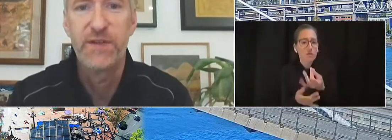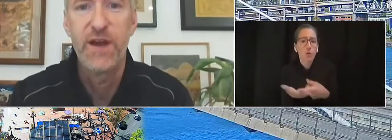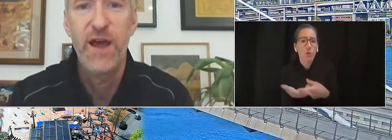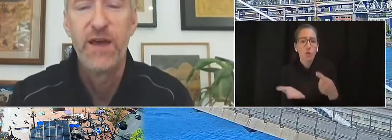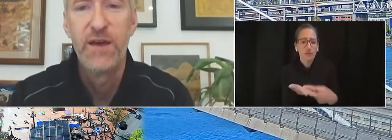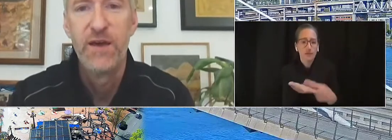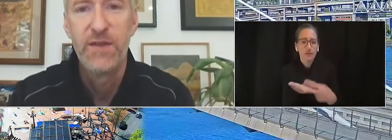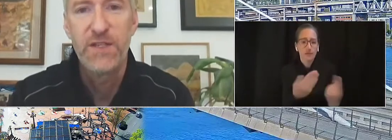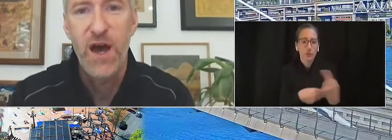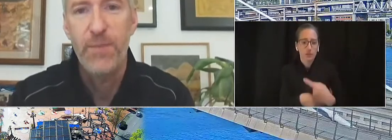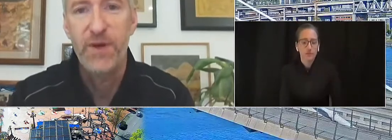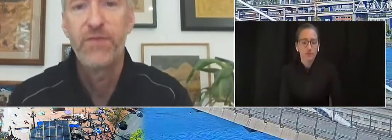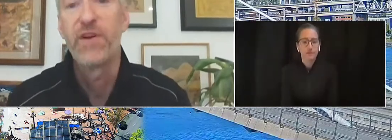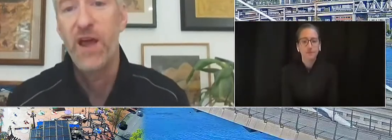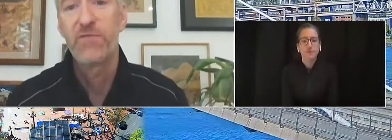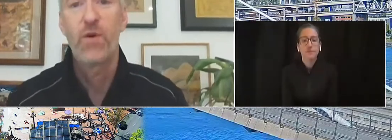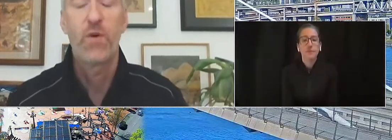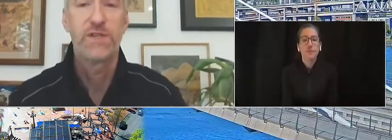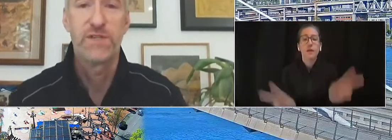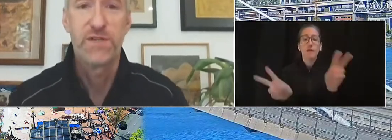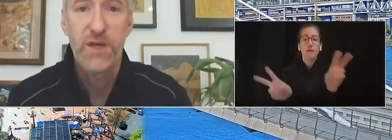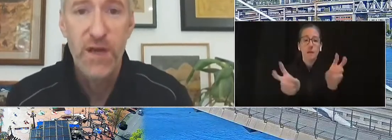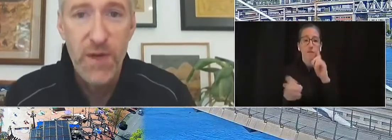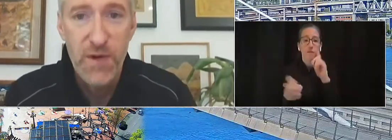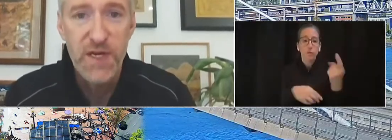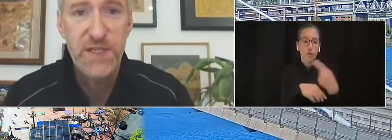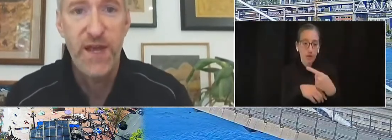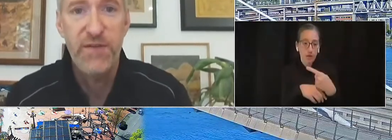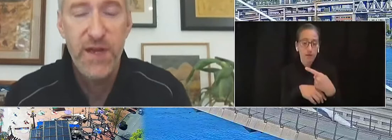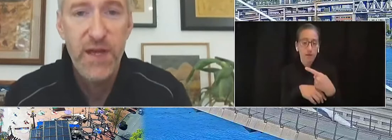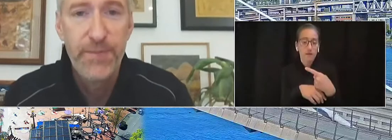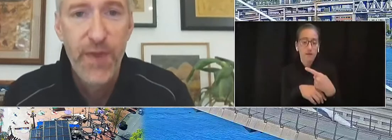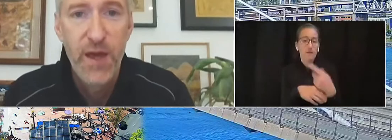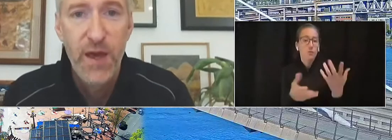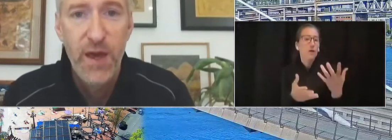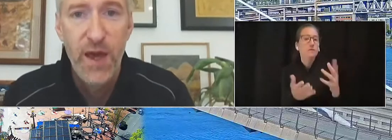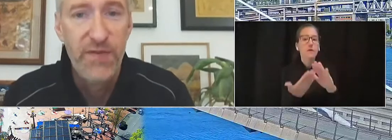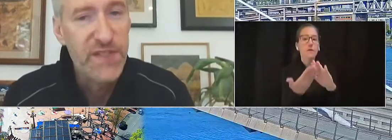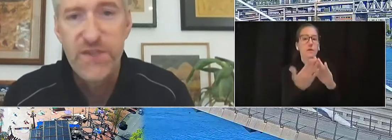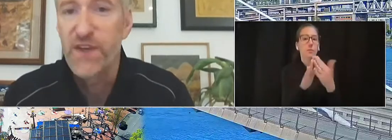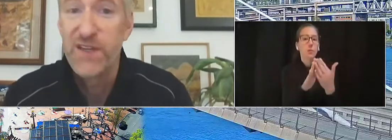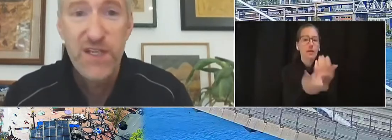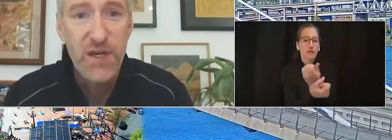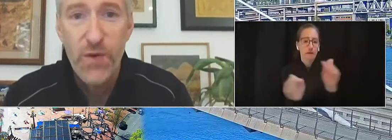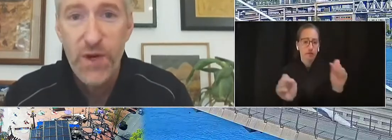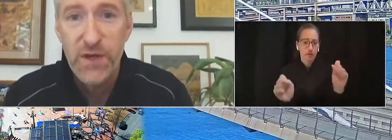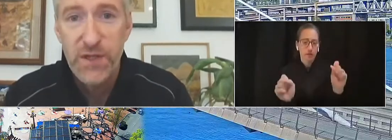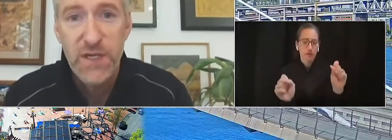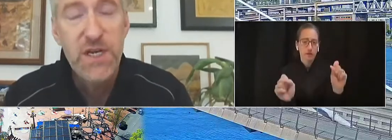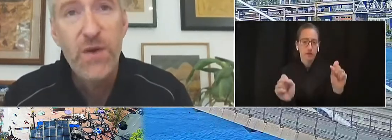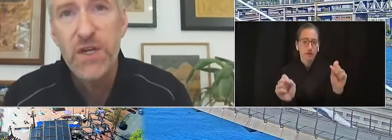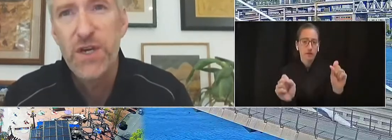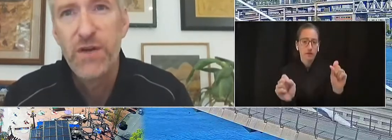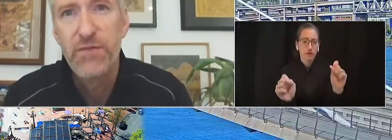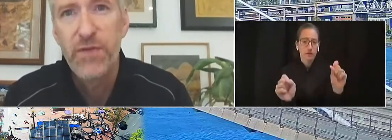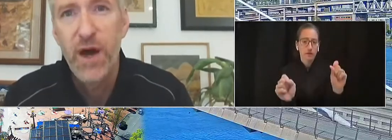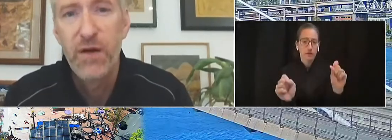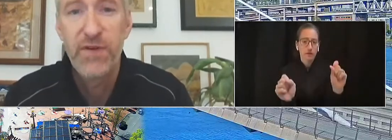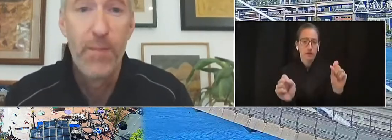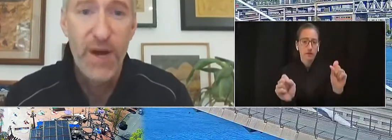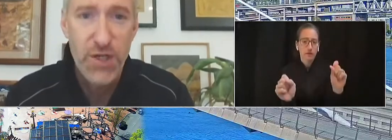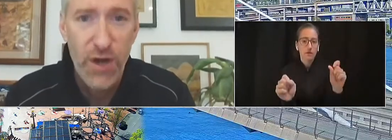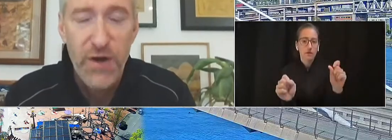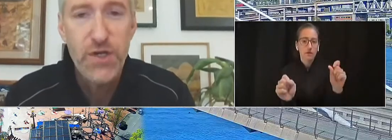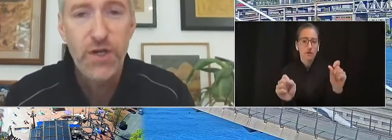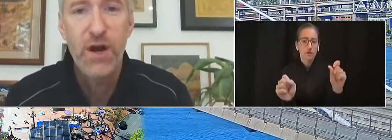discussing today. The topic for today, course, is community safety. And this is the continuation of